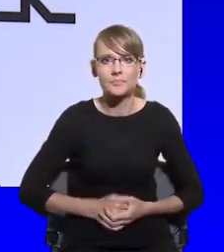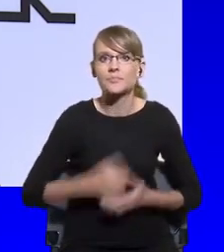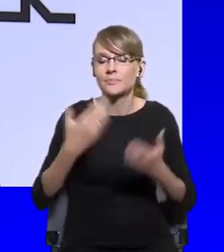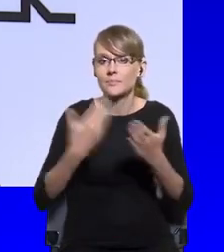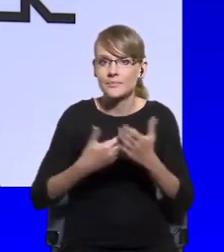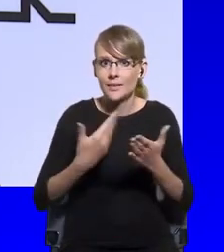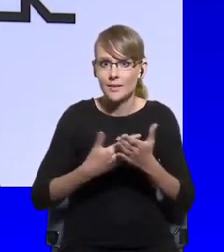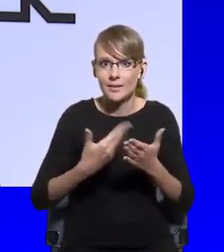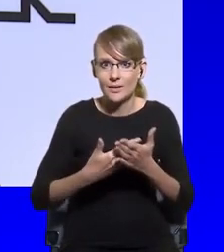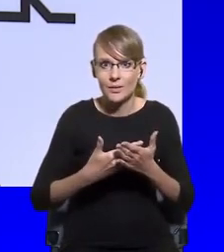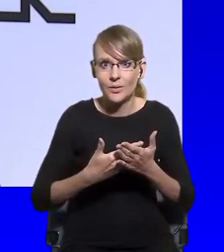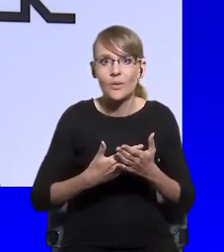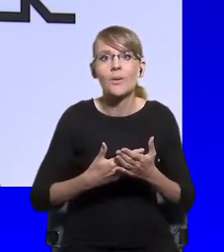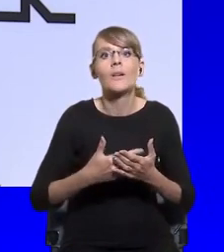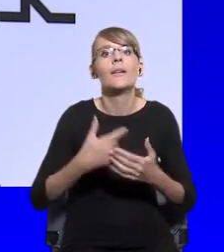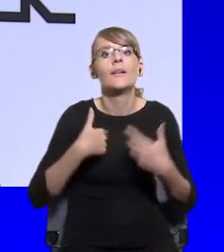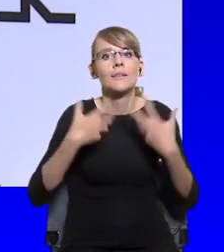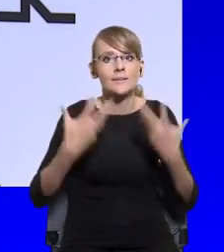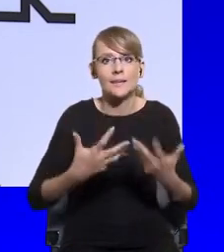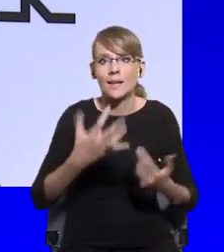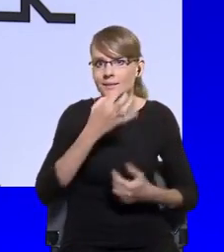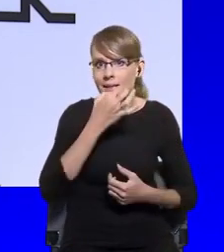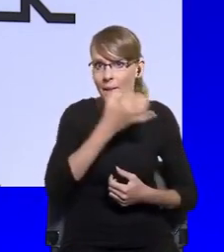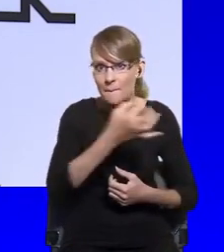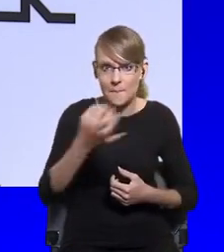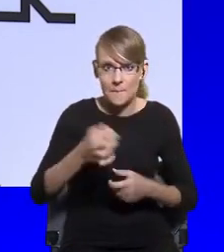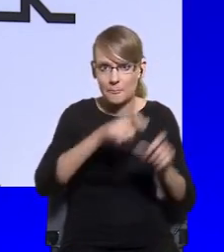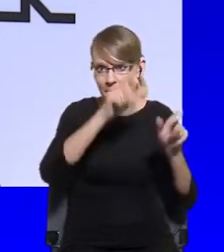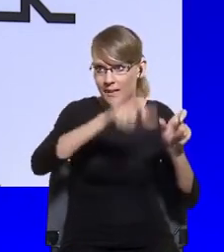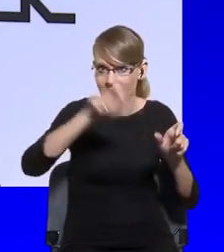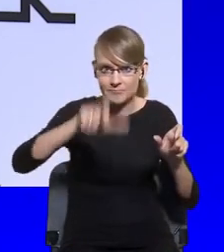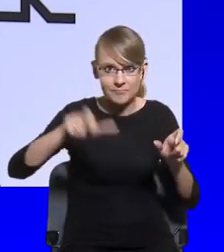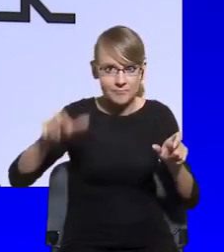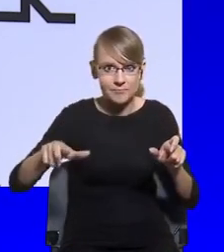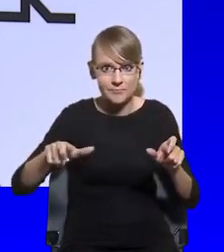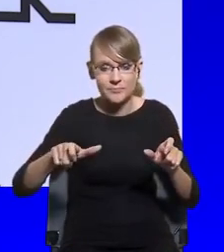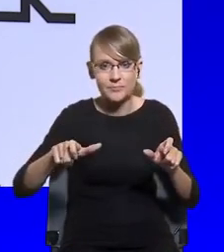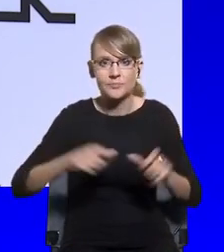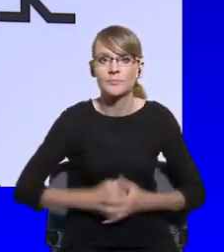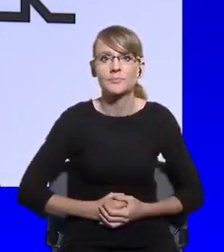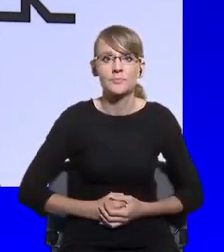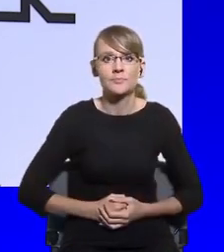balance of all these changes.